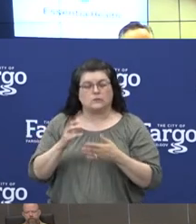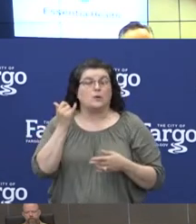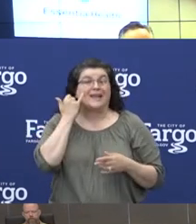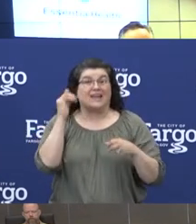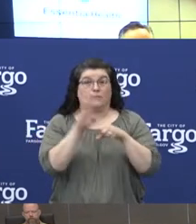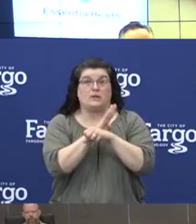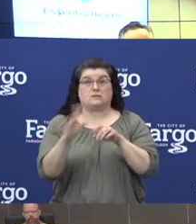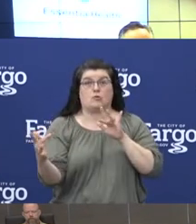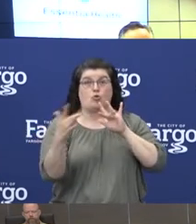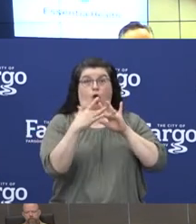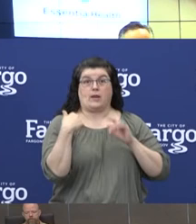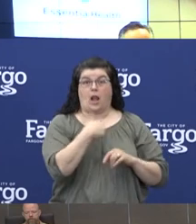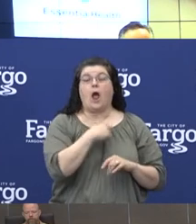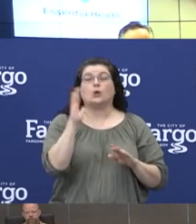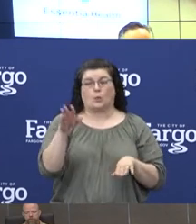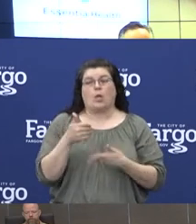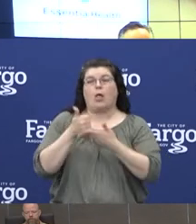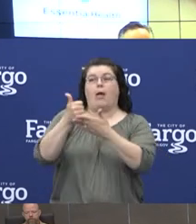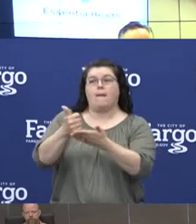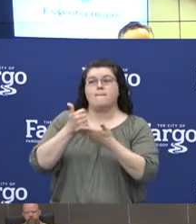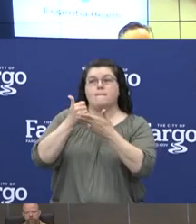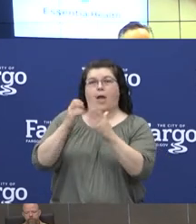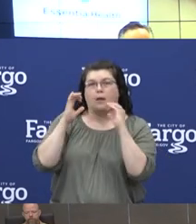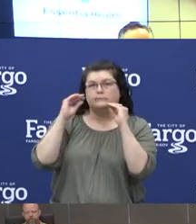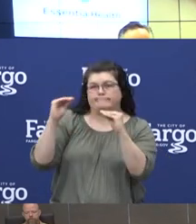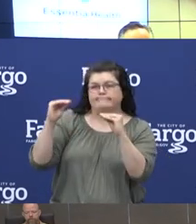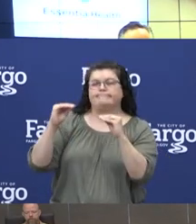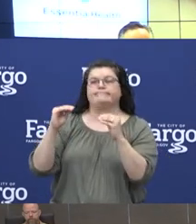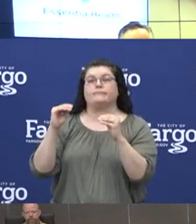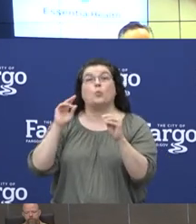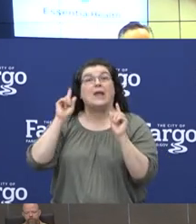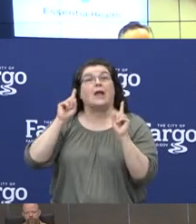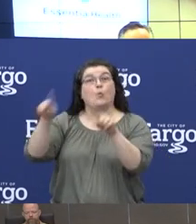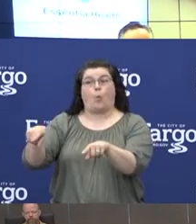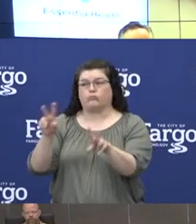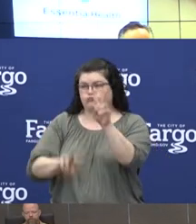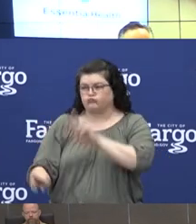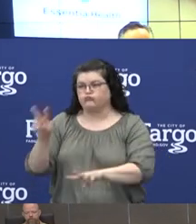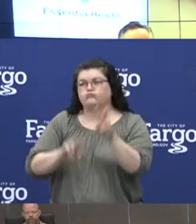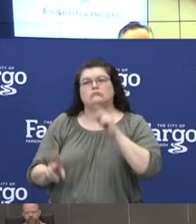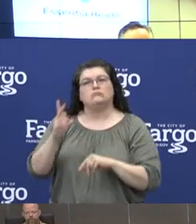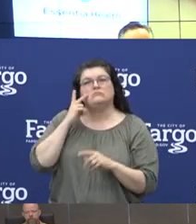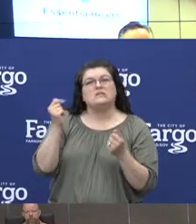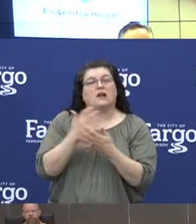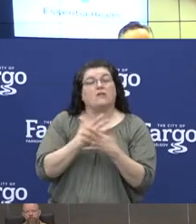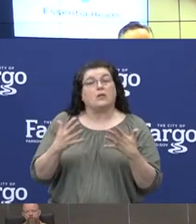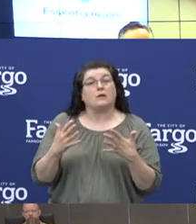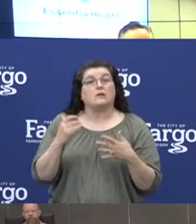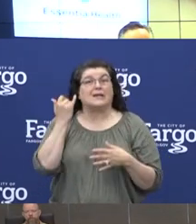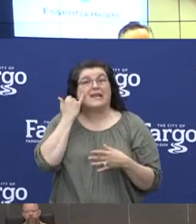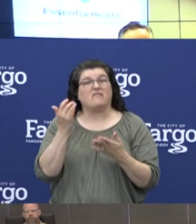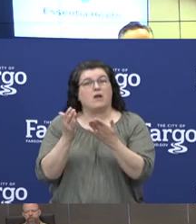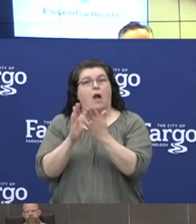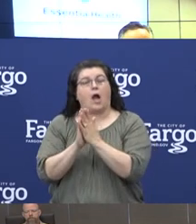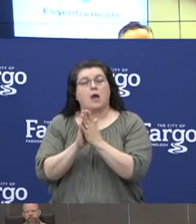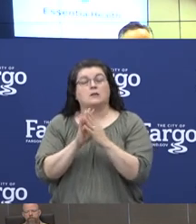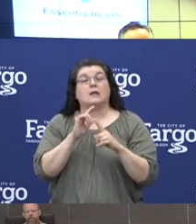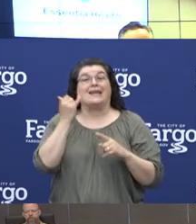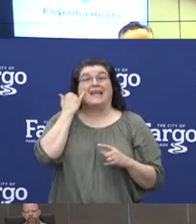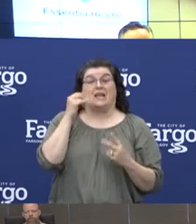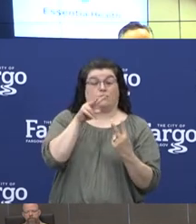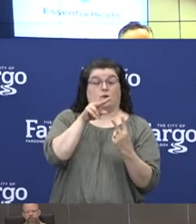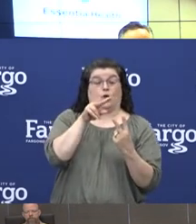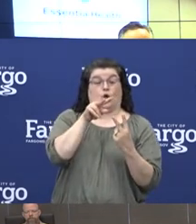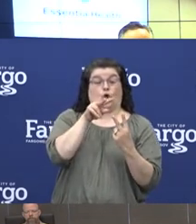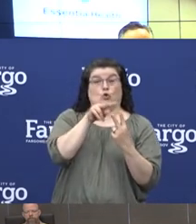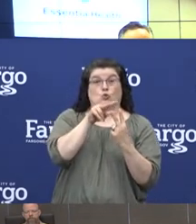us, we'll provide education, guidance, and do an on-site assessment if requested. And then if there's more than, if there's two or more cases